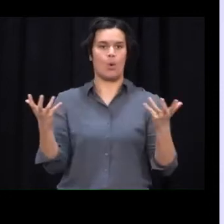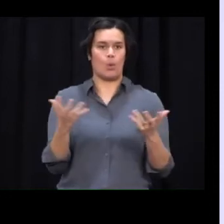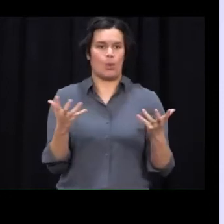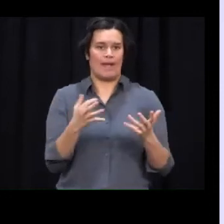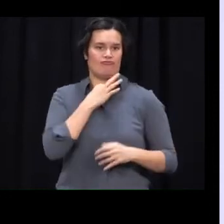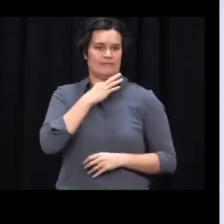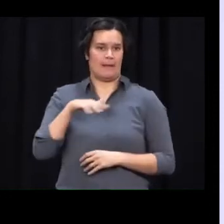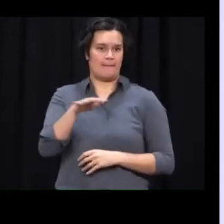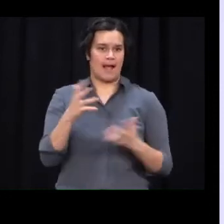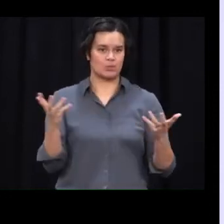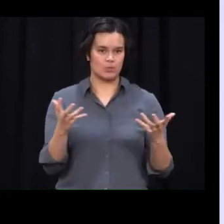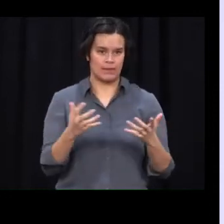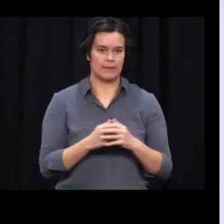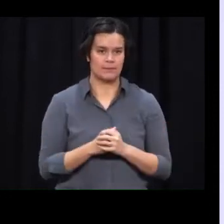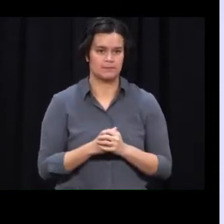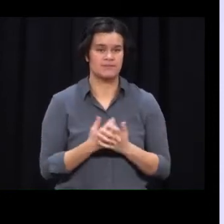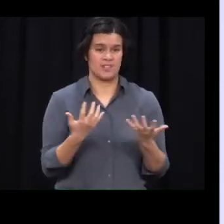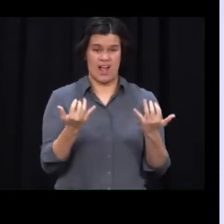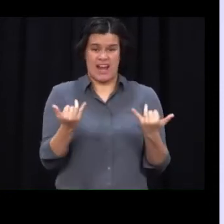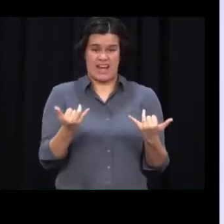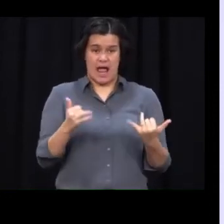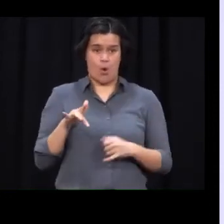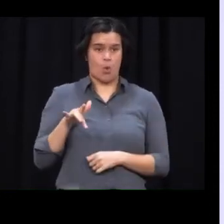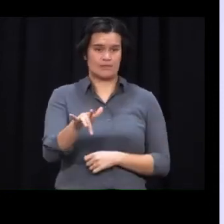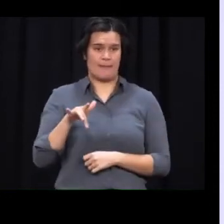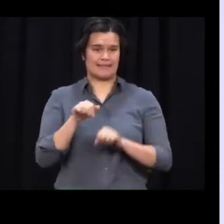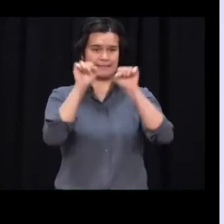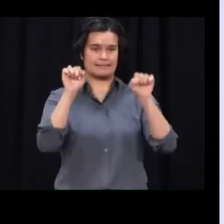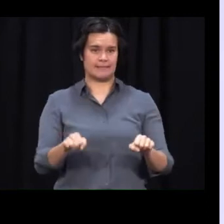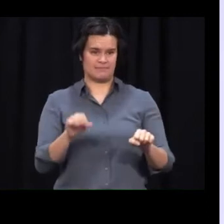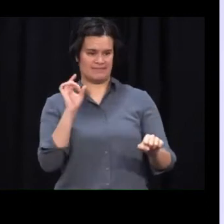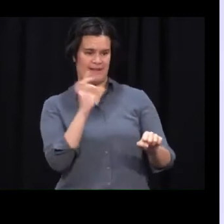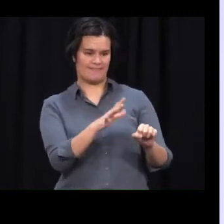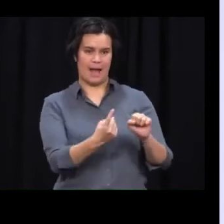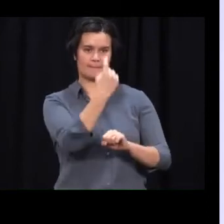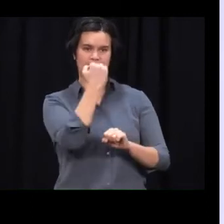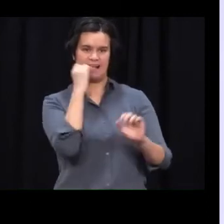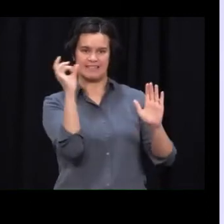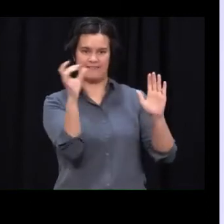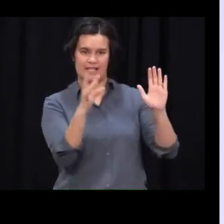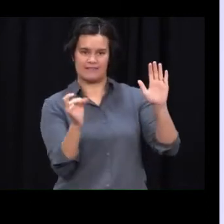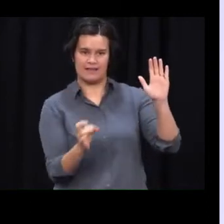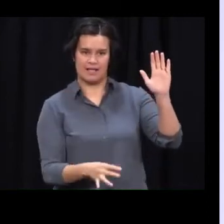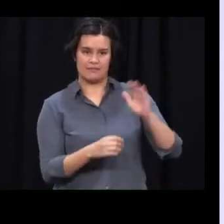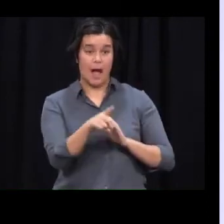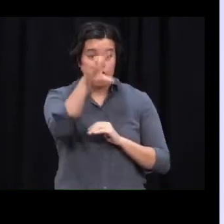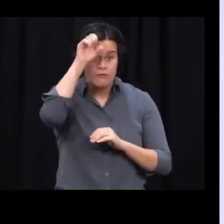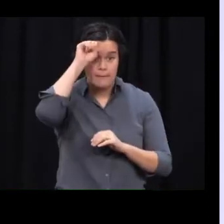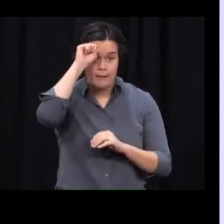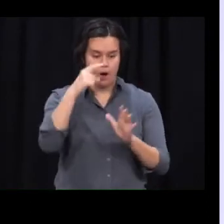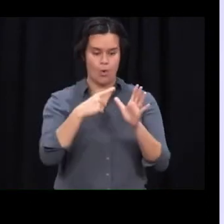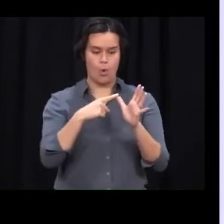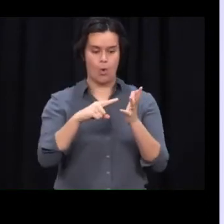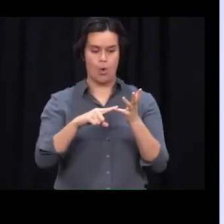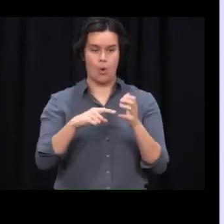As well as moving to the automated system, some locations of interest that were previously removed, that were dated from prior to the 7th of August,